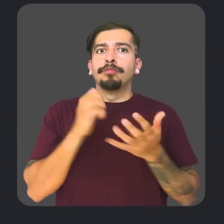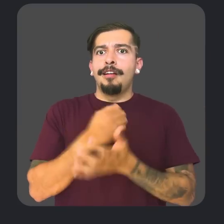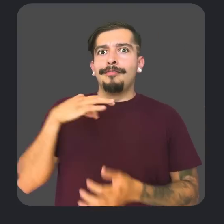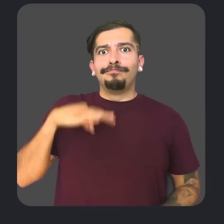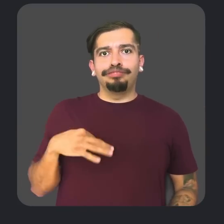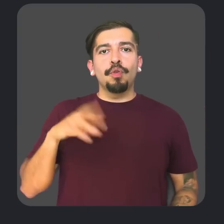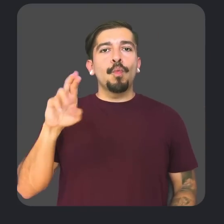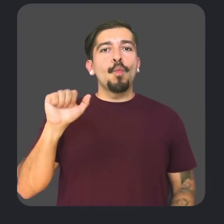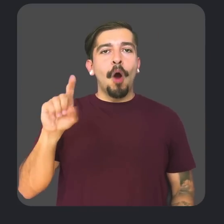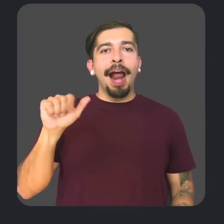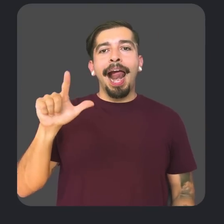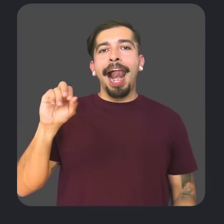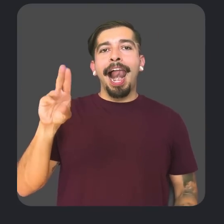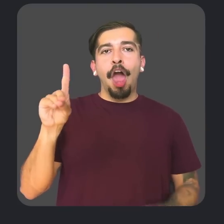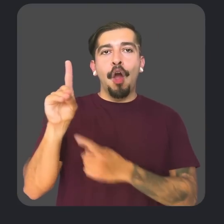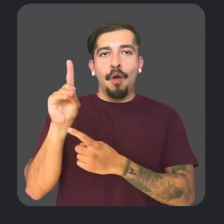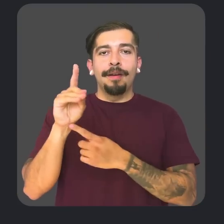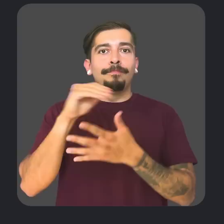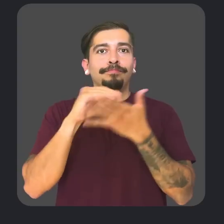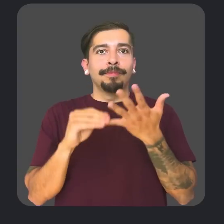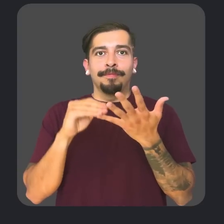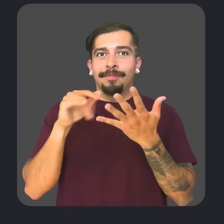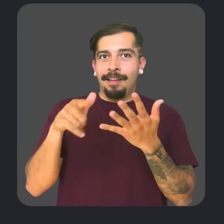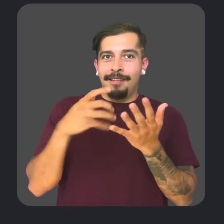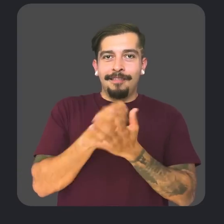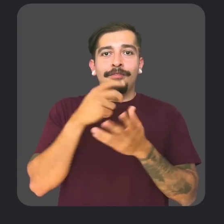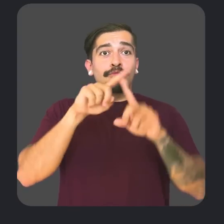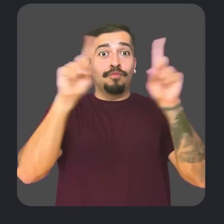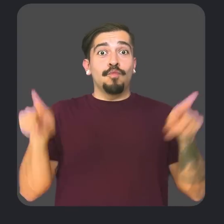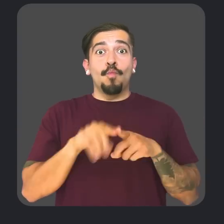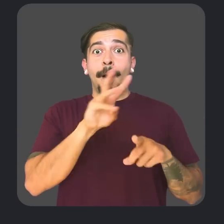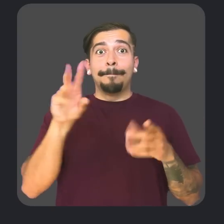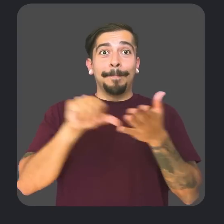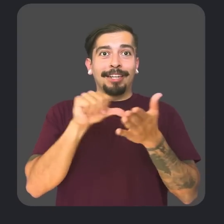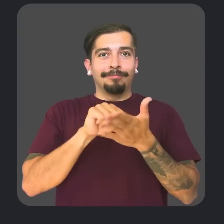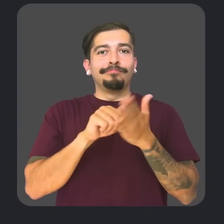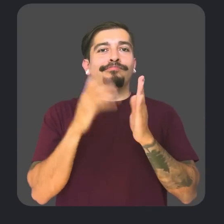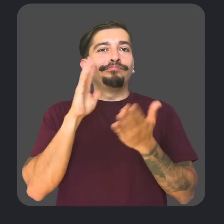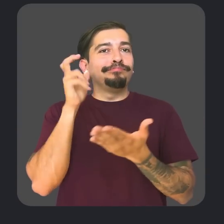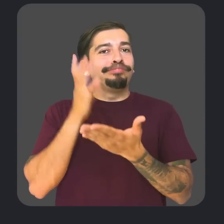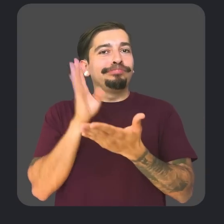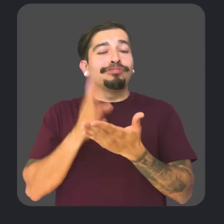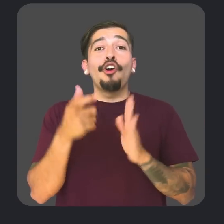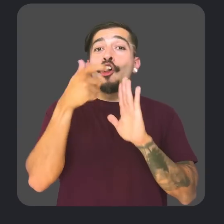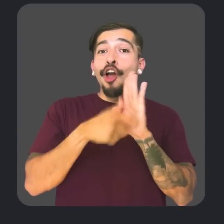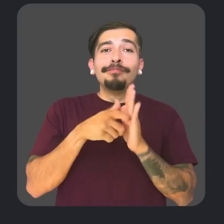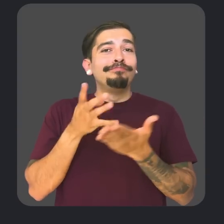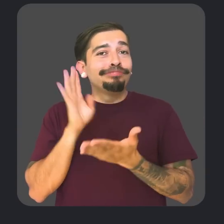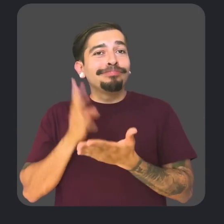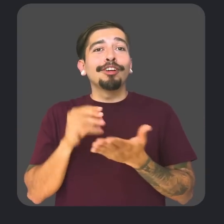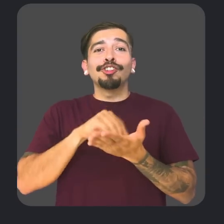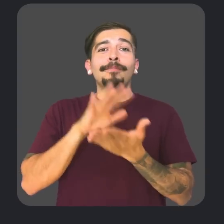users will also be able to take advantage of Read Aloud, a browser feature in reading mode that reads entire web pages, articles, or